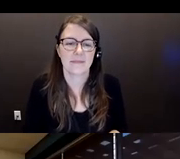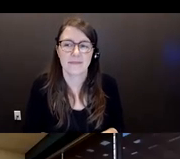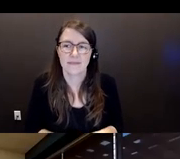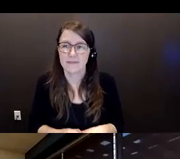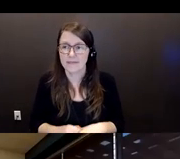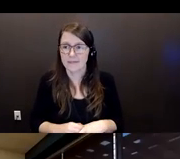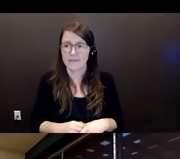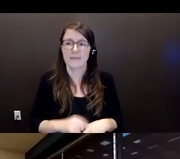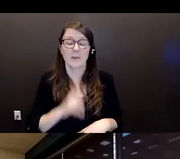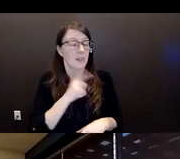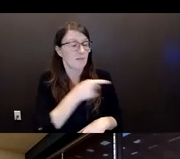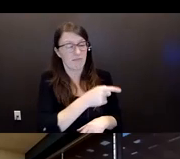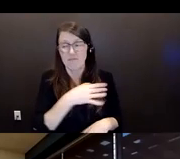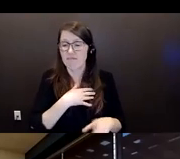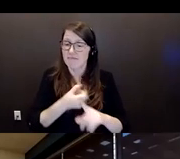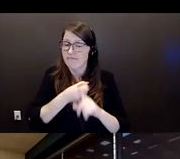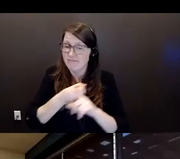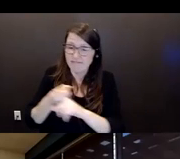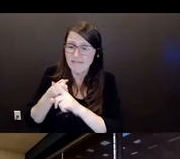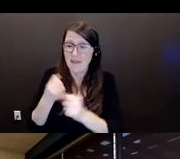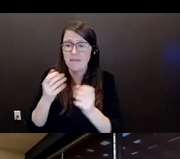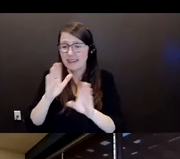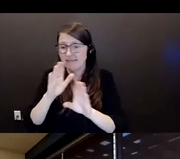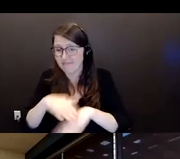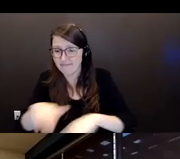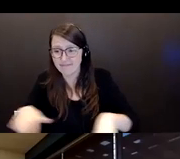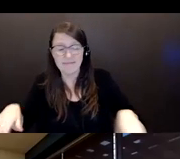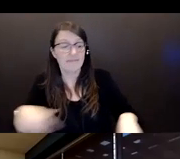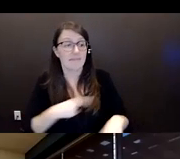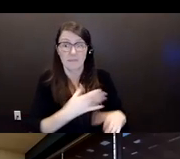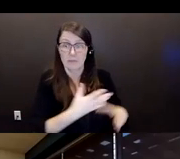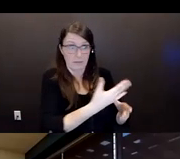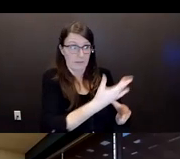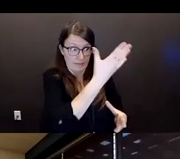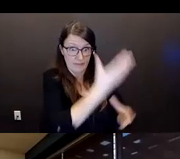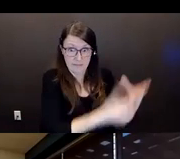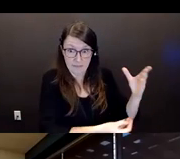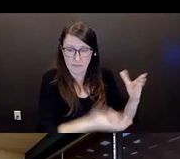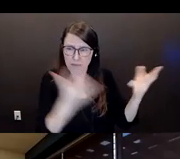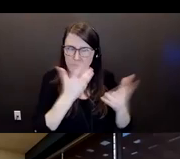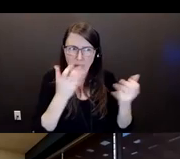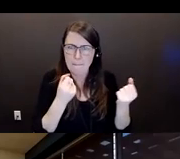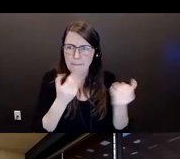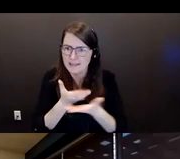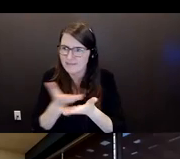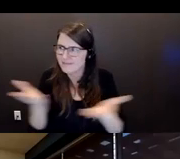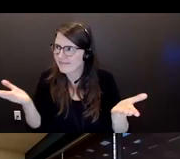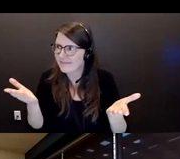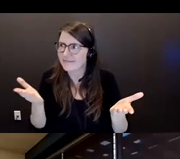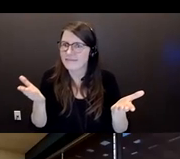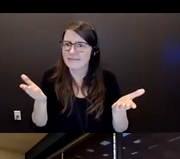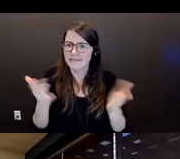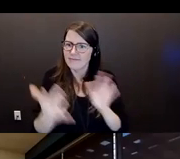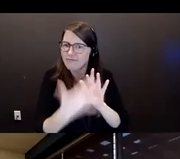was unbelievable. The number of people that contacted that to say, you know, how, how much she had meant to them.